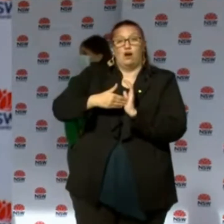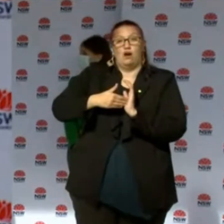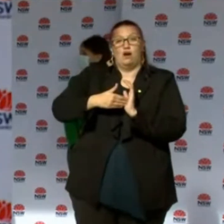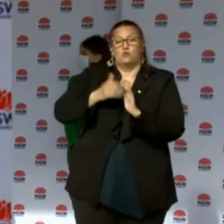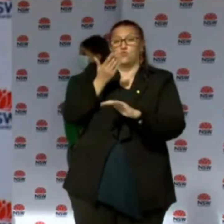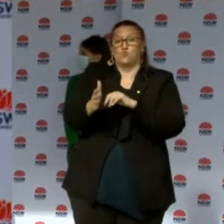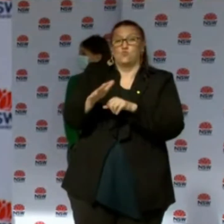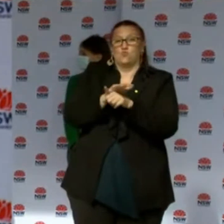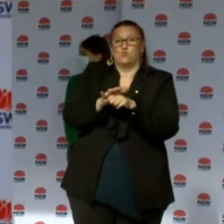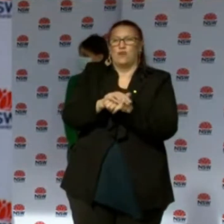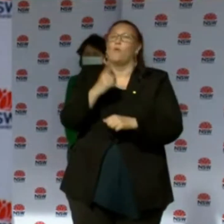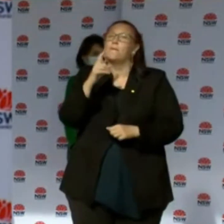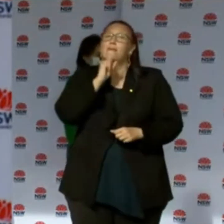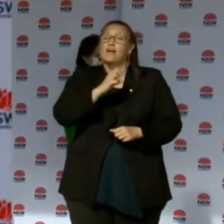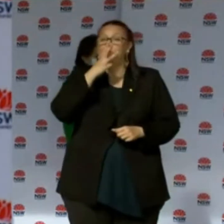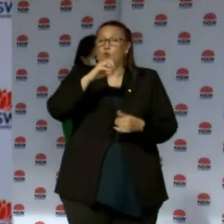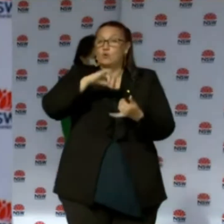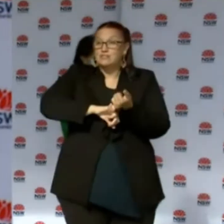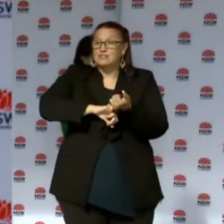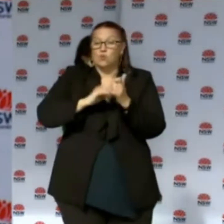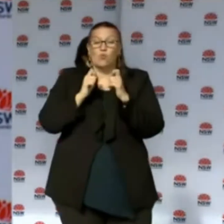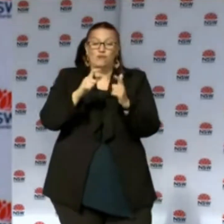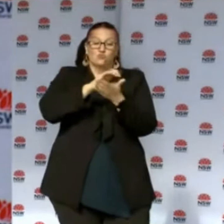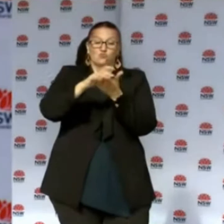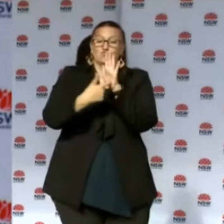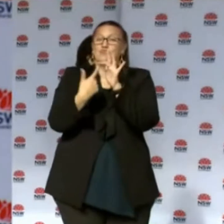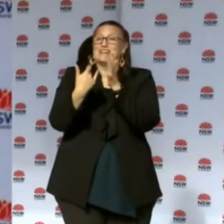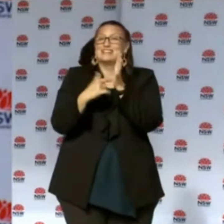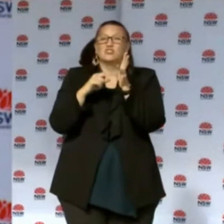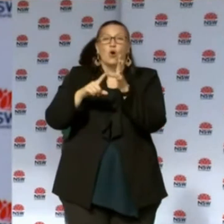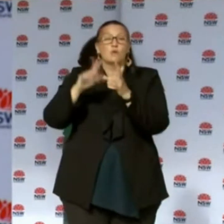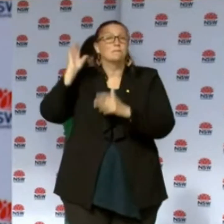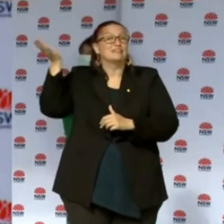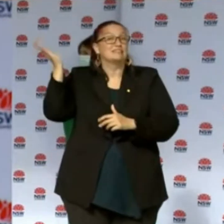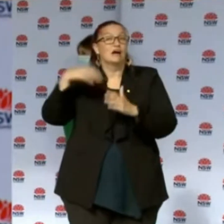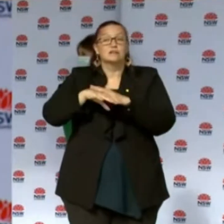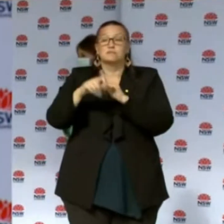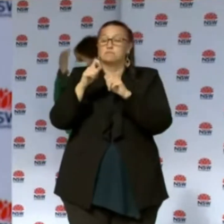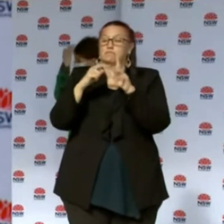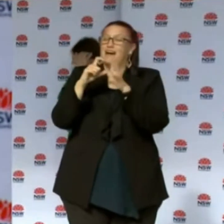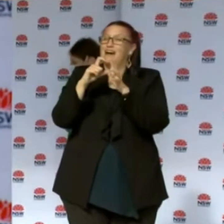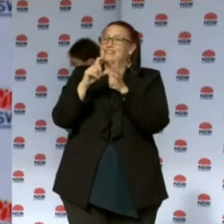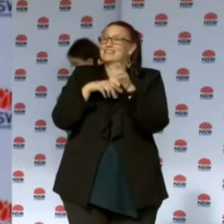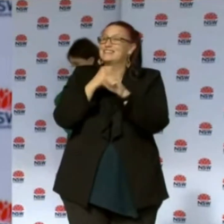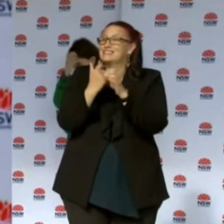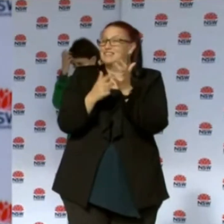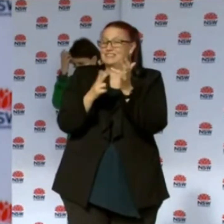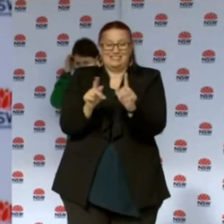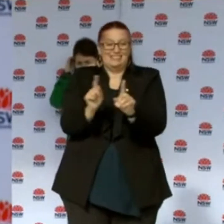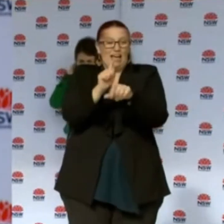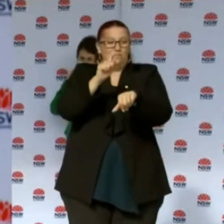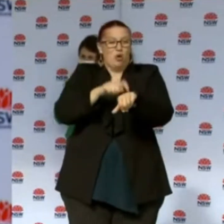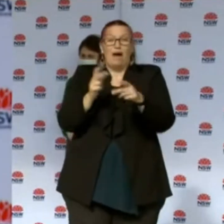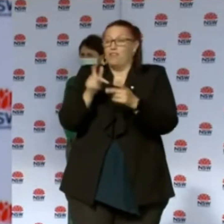we've got a man in his 30s who attended the Christos Pizzeria in Paddington at the same time as a previously reported